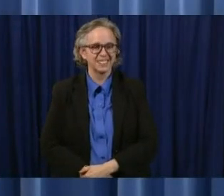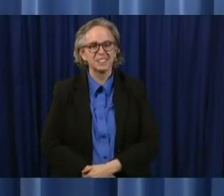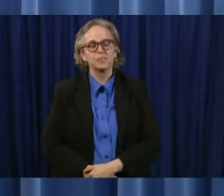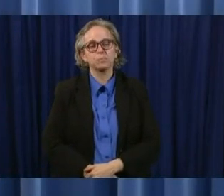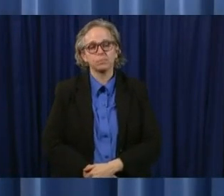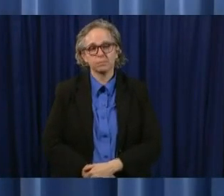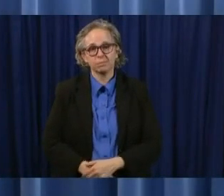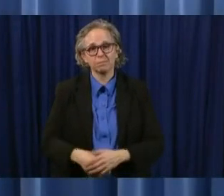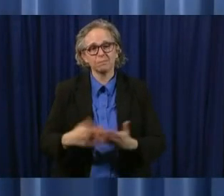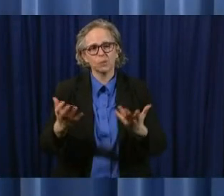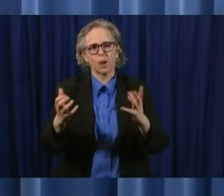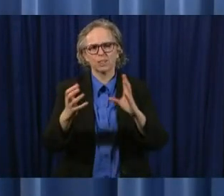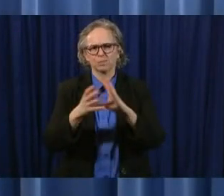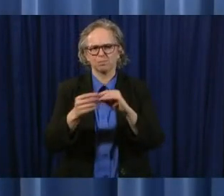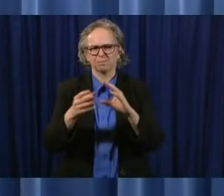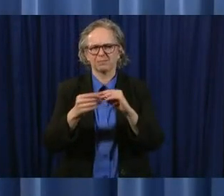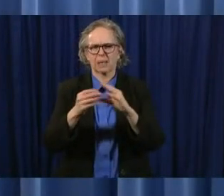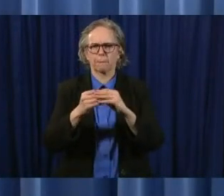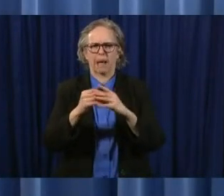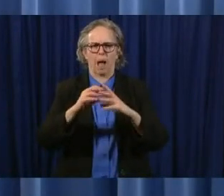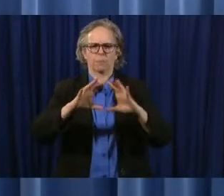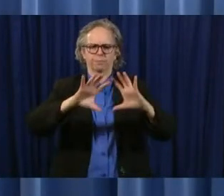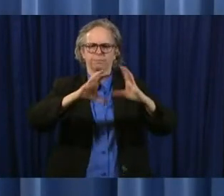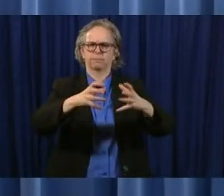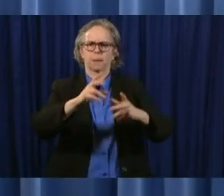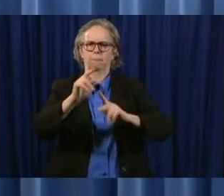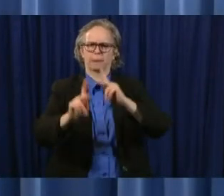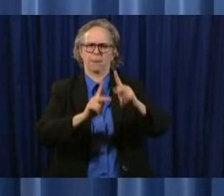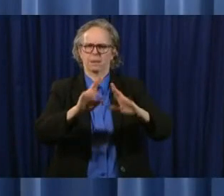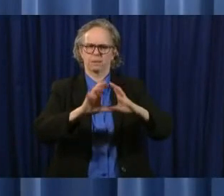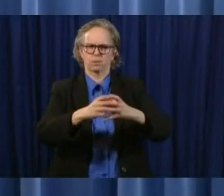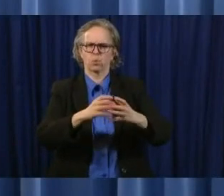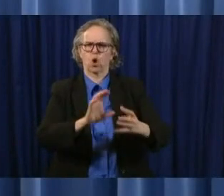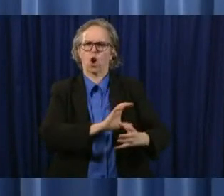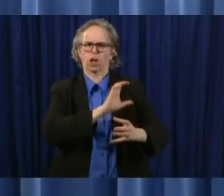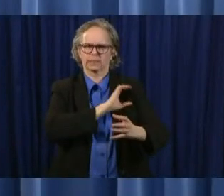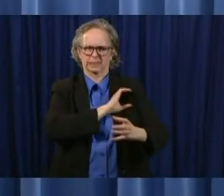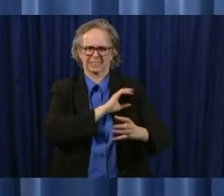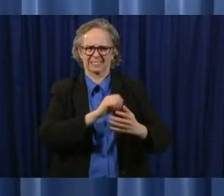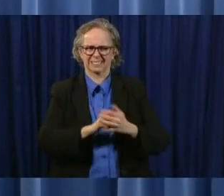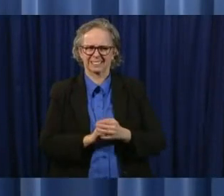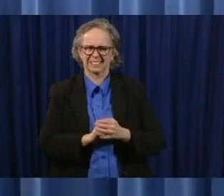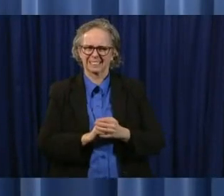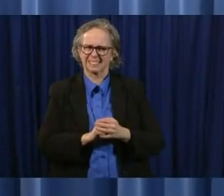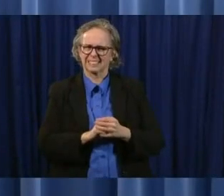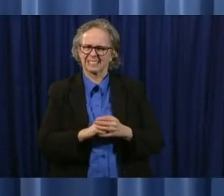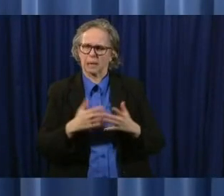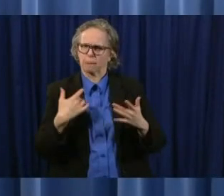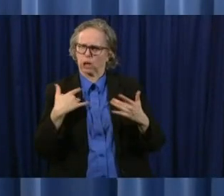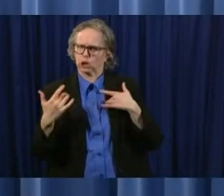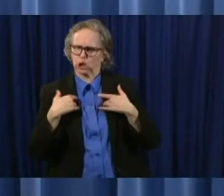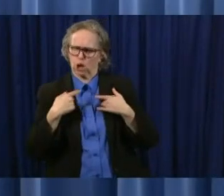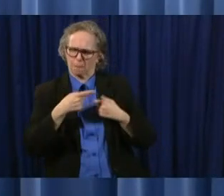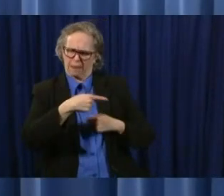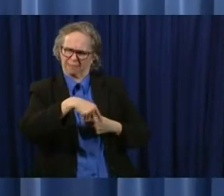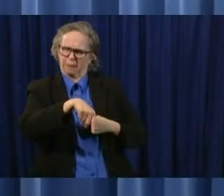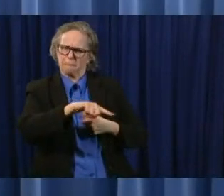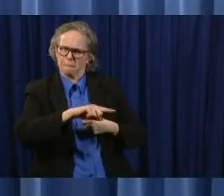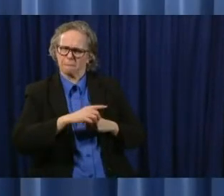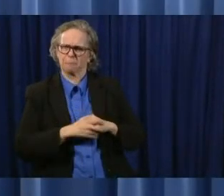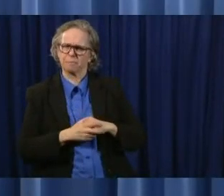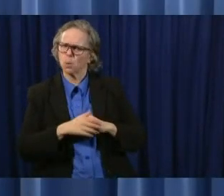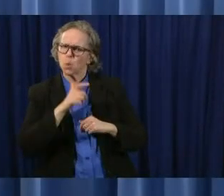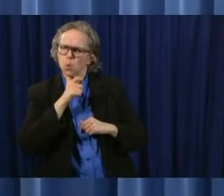group of citizens that i continue to be concerned particularly concerned about and that is those who have a